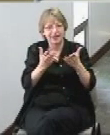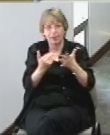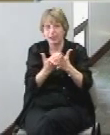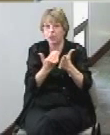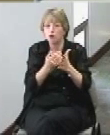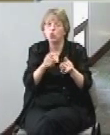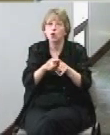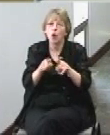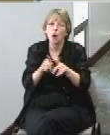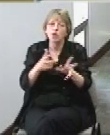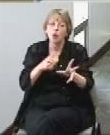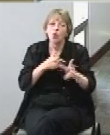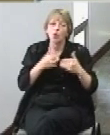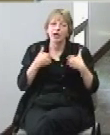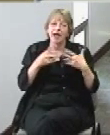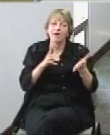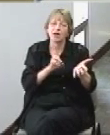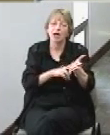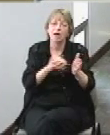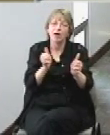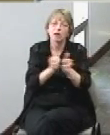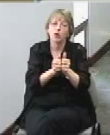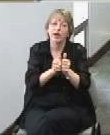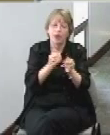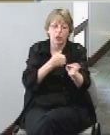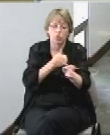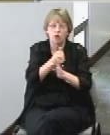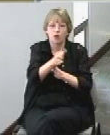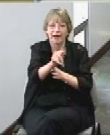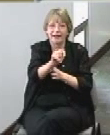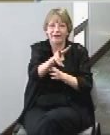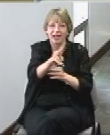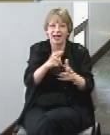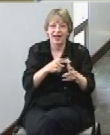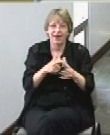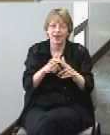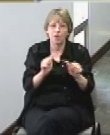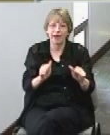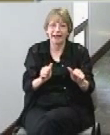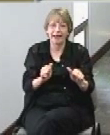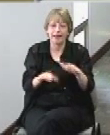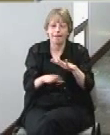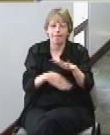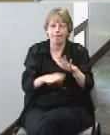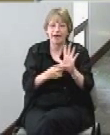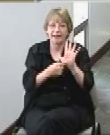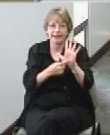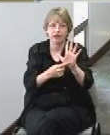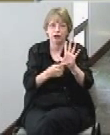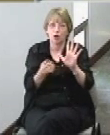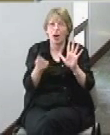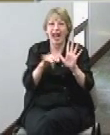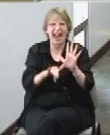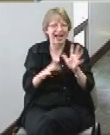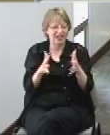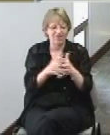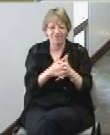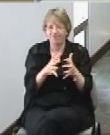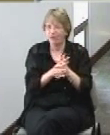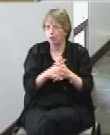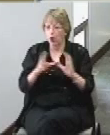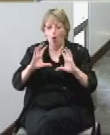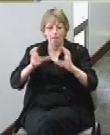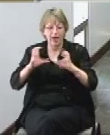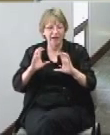we're going to have contracts with direct TV so that we can basically show any football or basketball